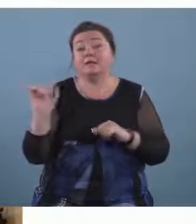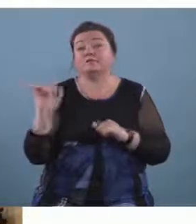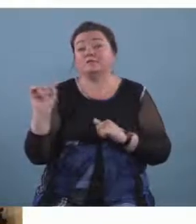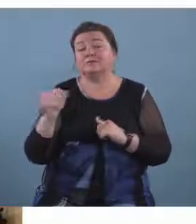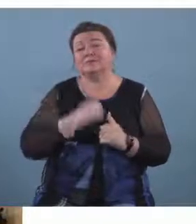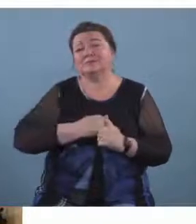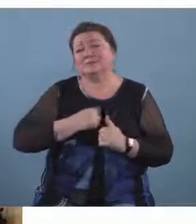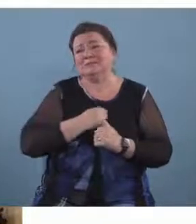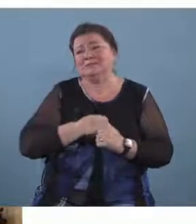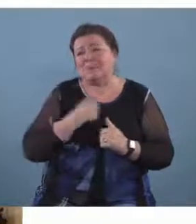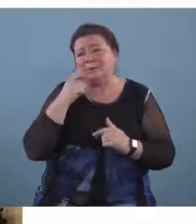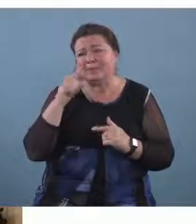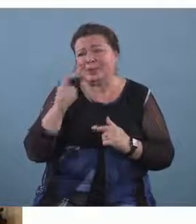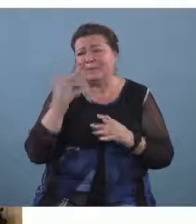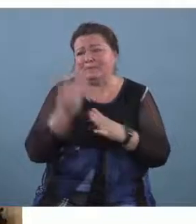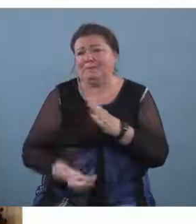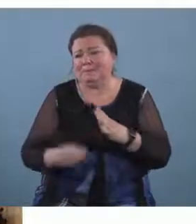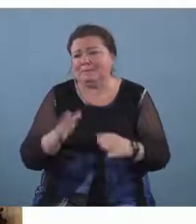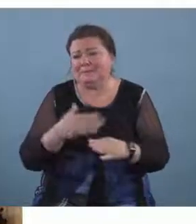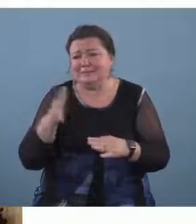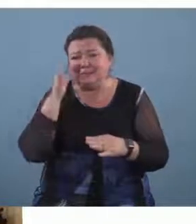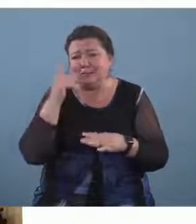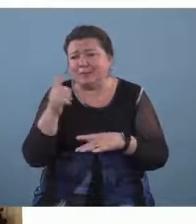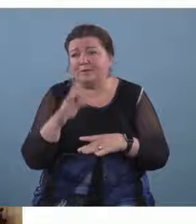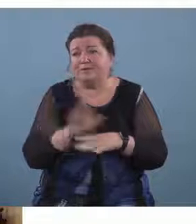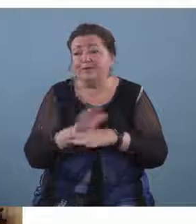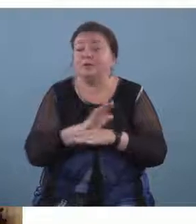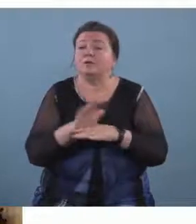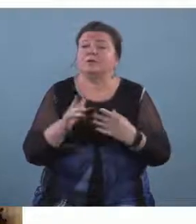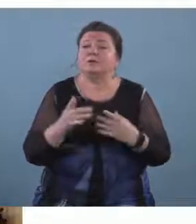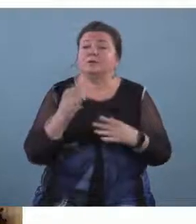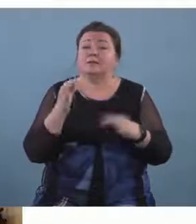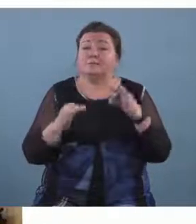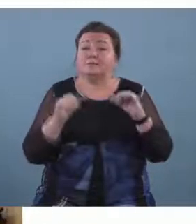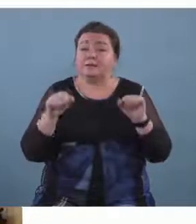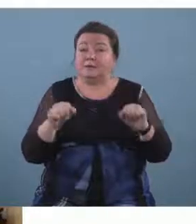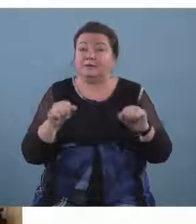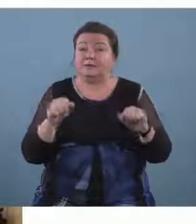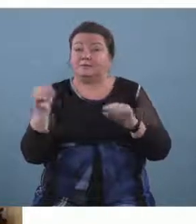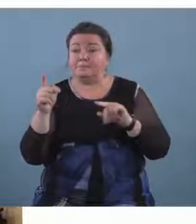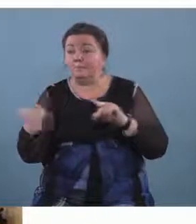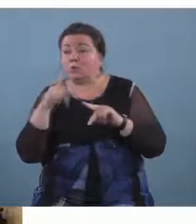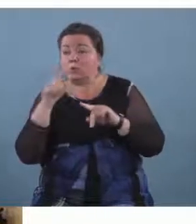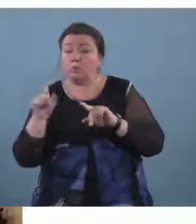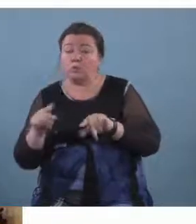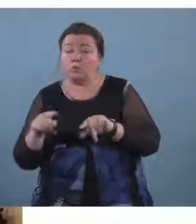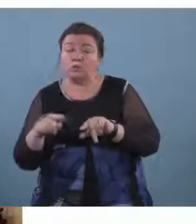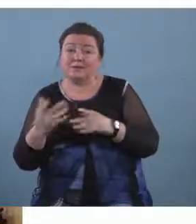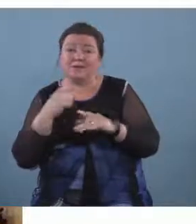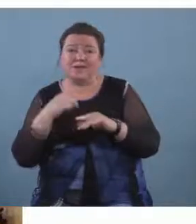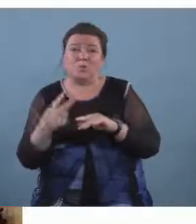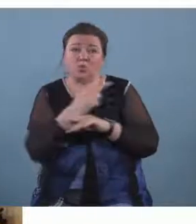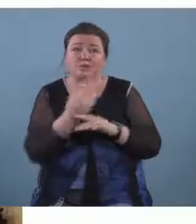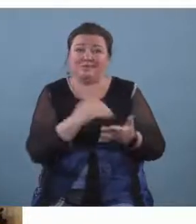um audio on one of your videos um maybe if our attendees could view them again on their slides